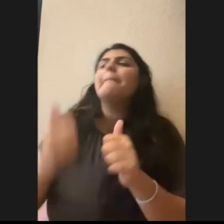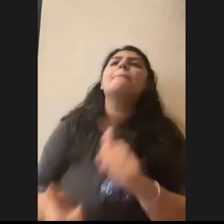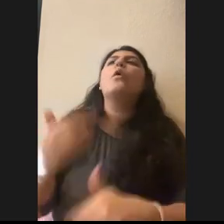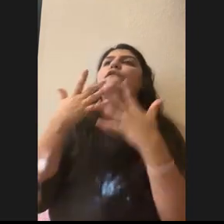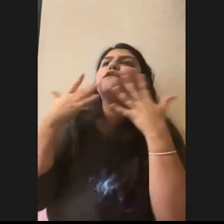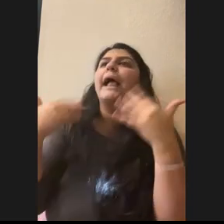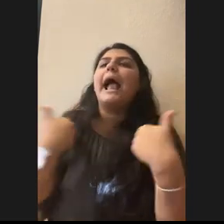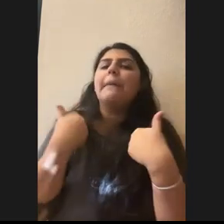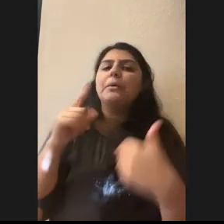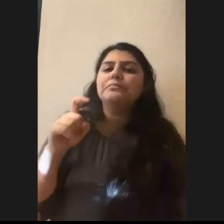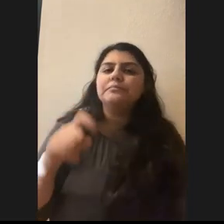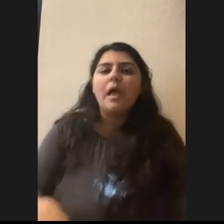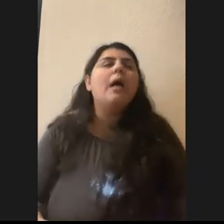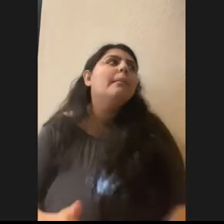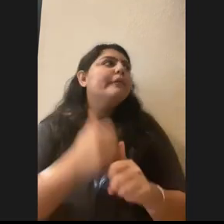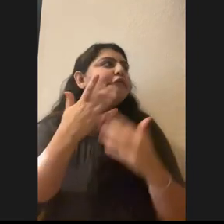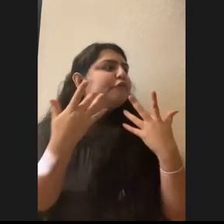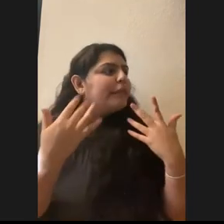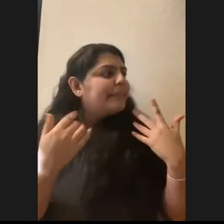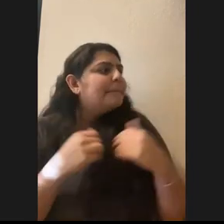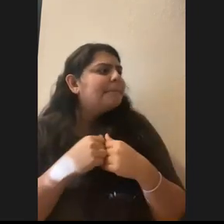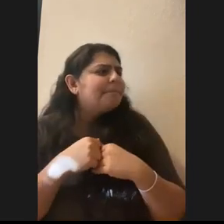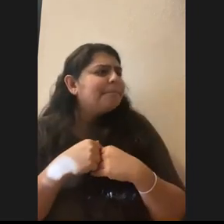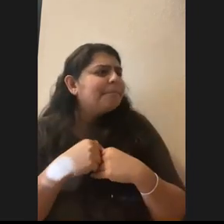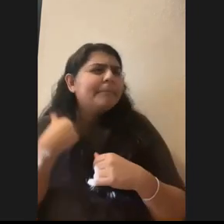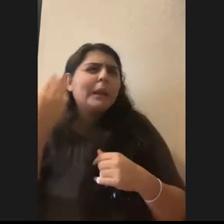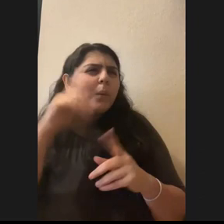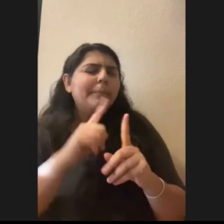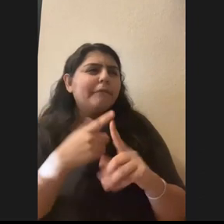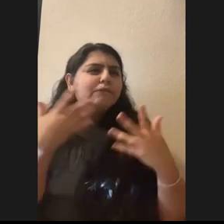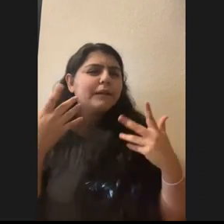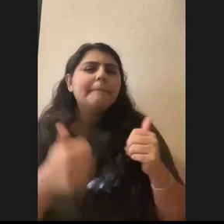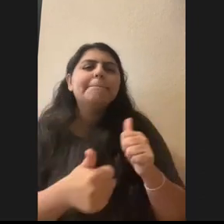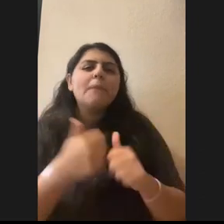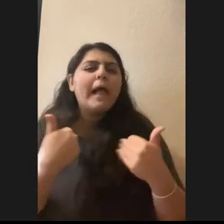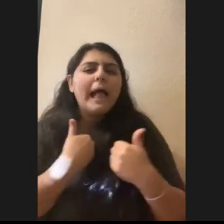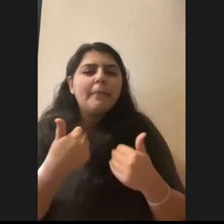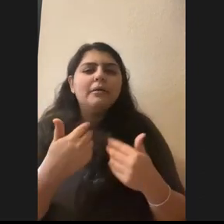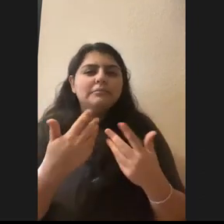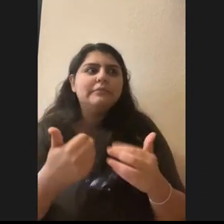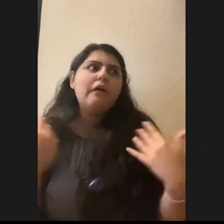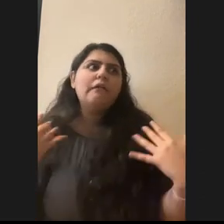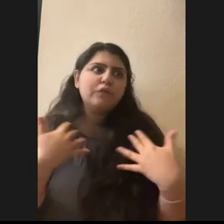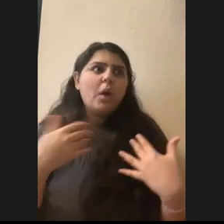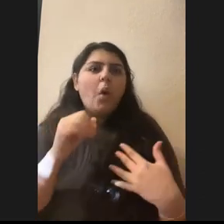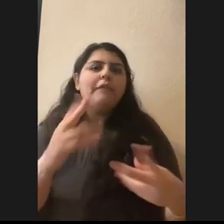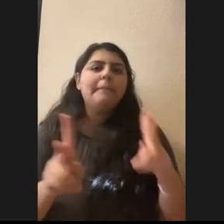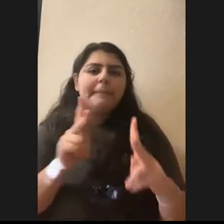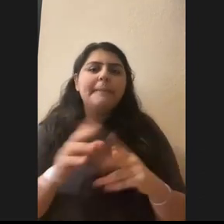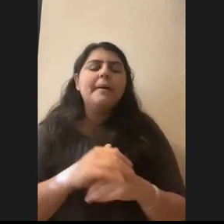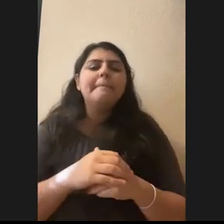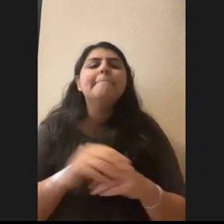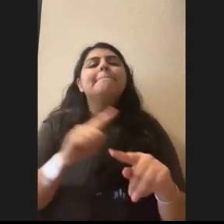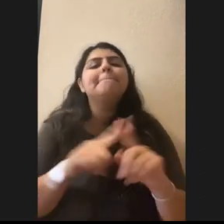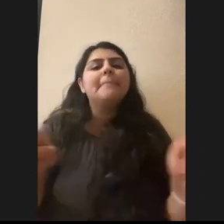animal. Most friendly. Um, I don't know about friendly. Uh, most animals are pretty afraid of people. Um, but